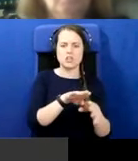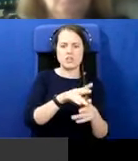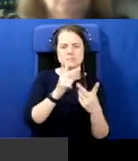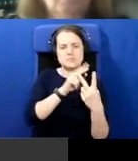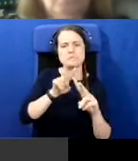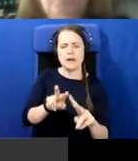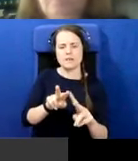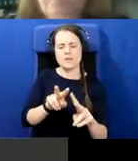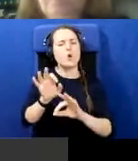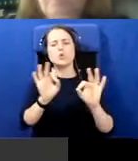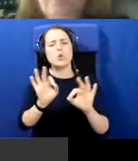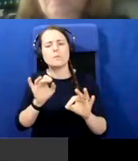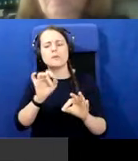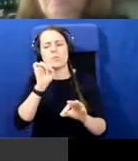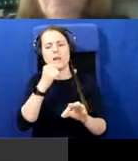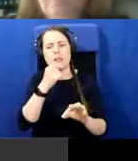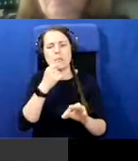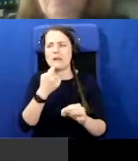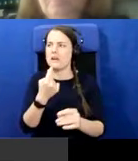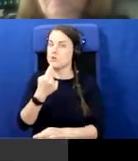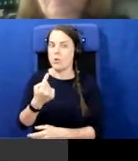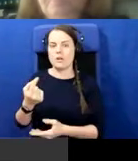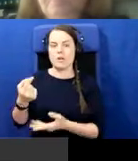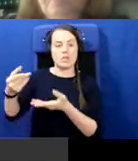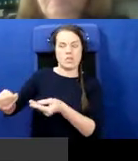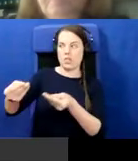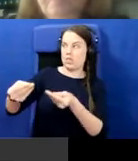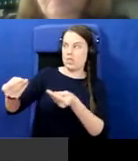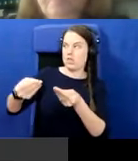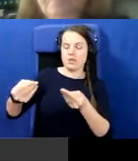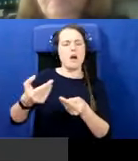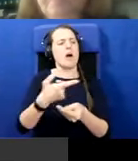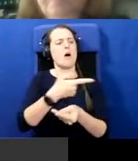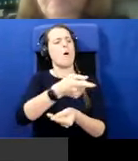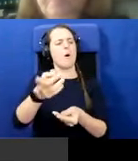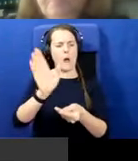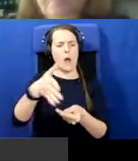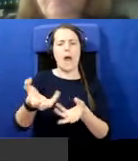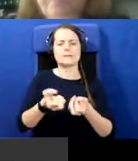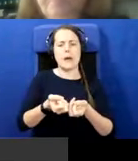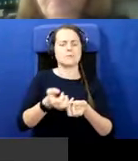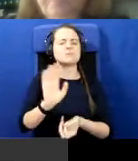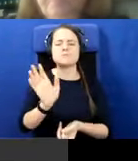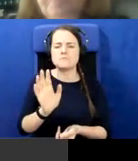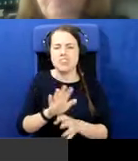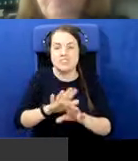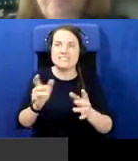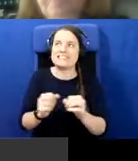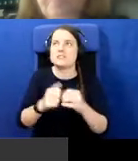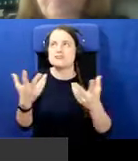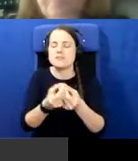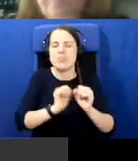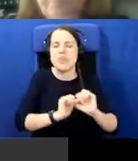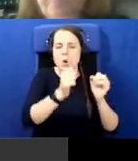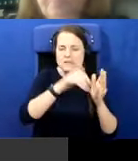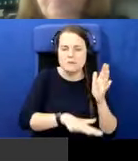going to be asked to accept some version of history, which just doesn't make sense in terms of their own experience. Um, and I